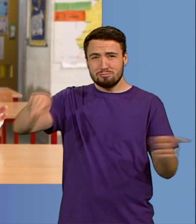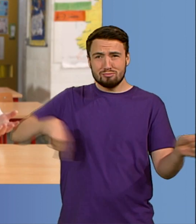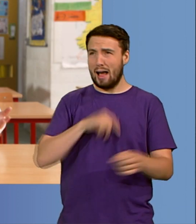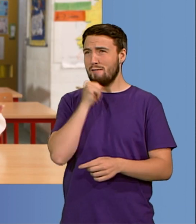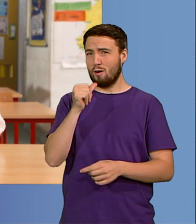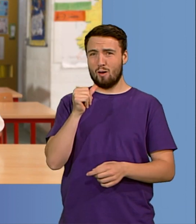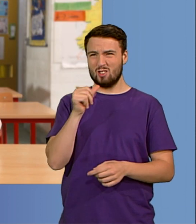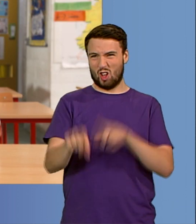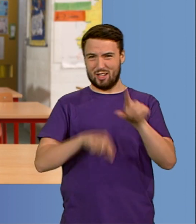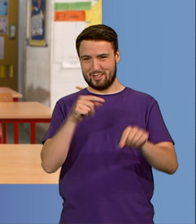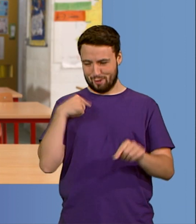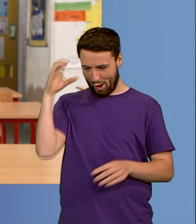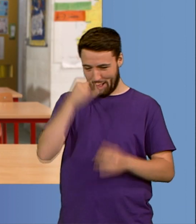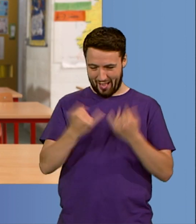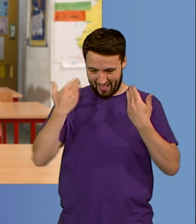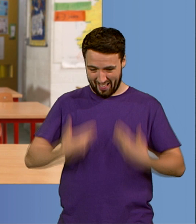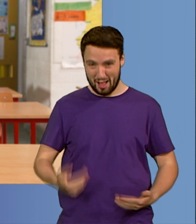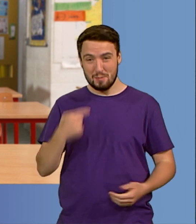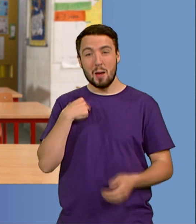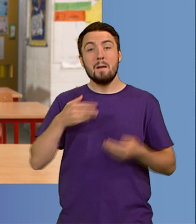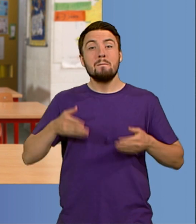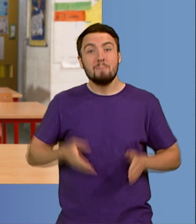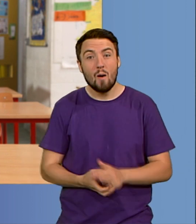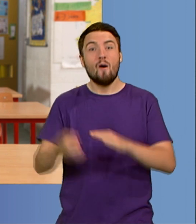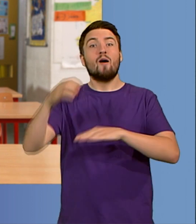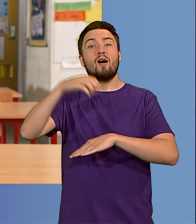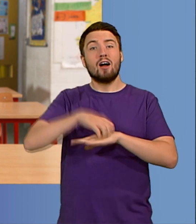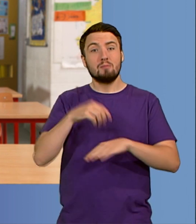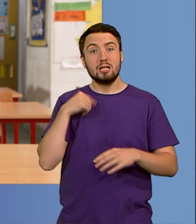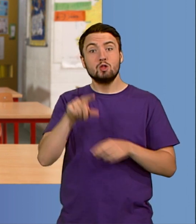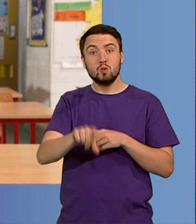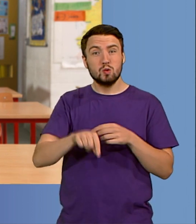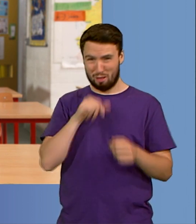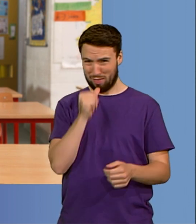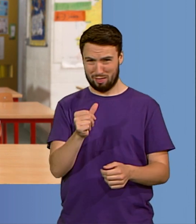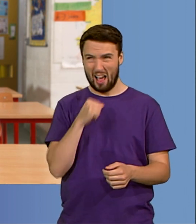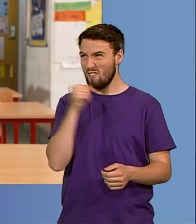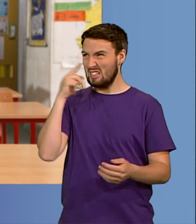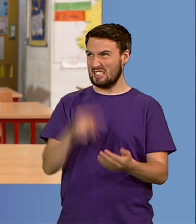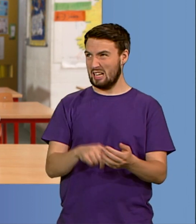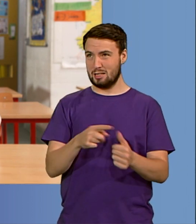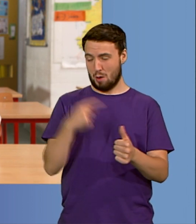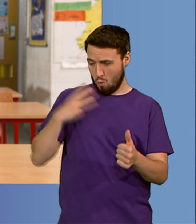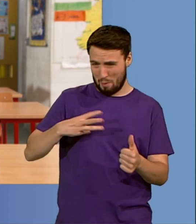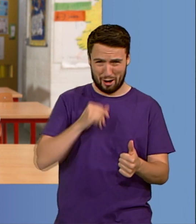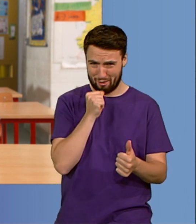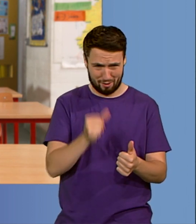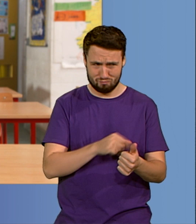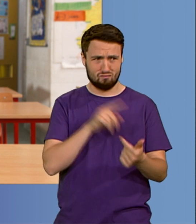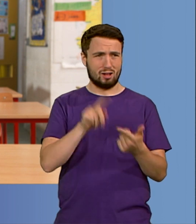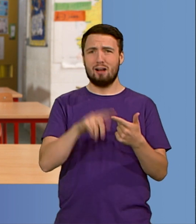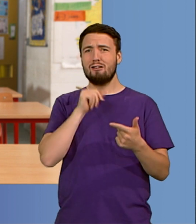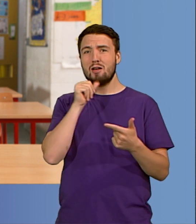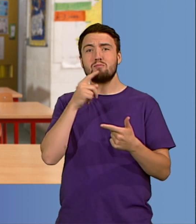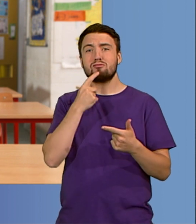I didn't get a checklist. I didn't get to choose to be a woman. I didn't get to choose to have brown hair or brown eyes. I didn't get to choose to be